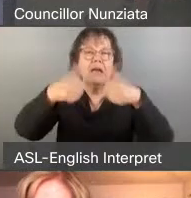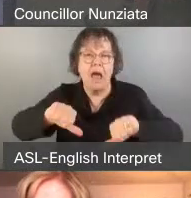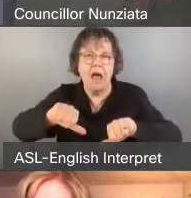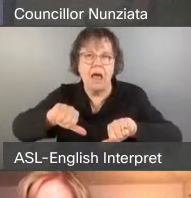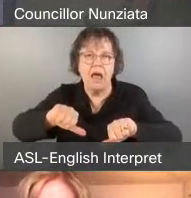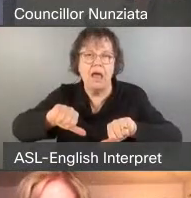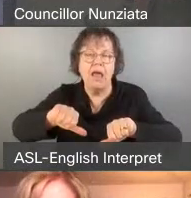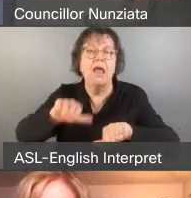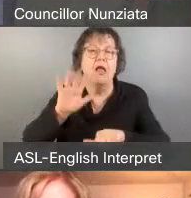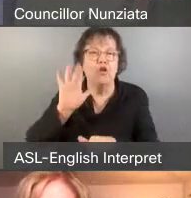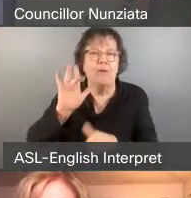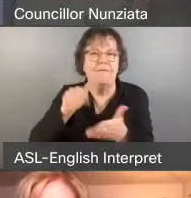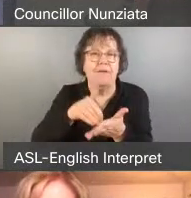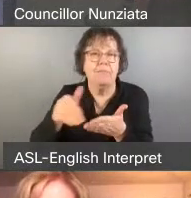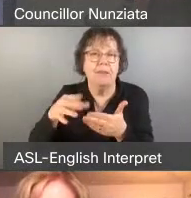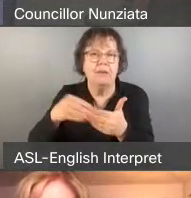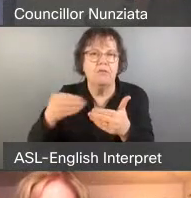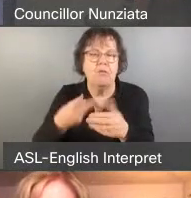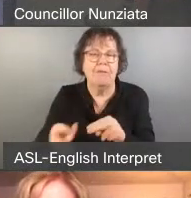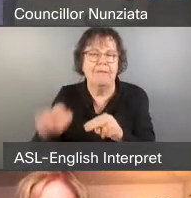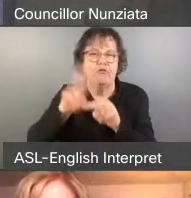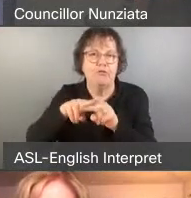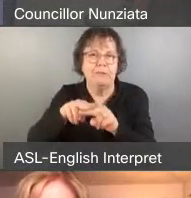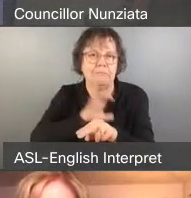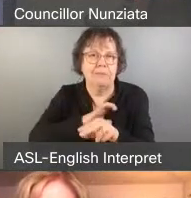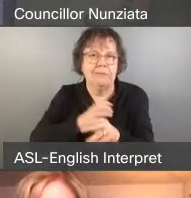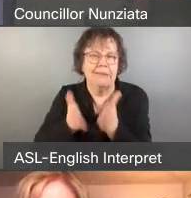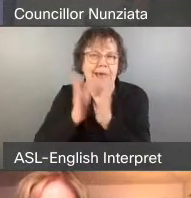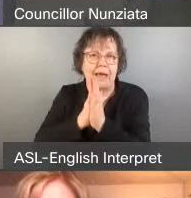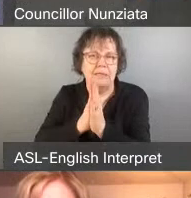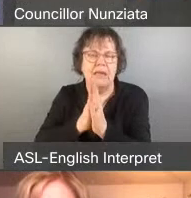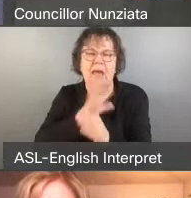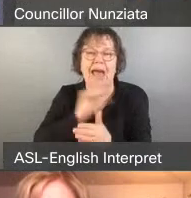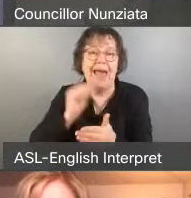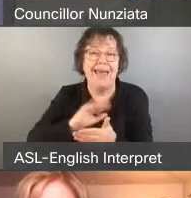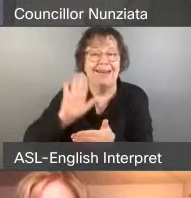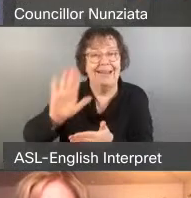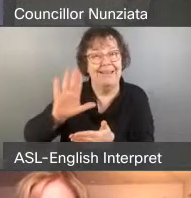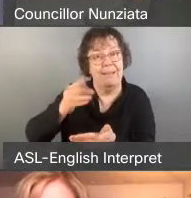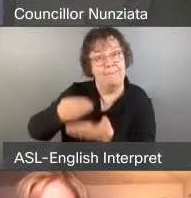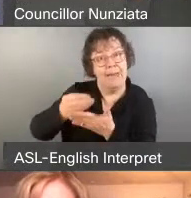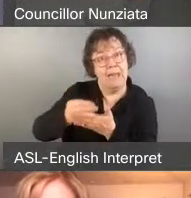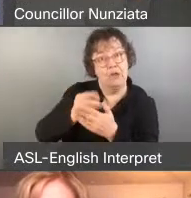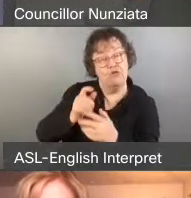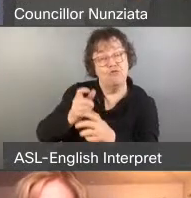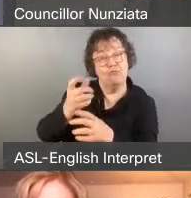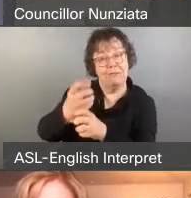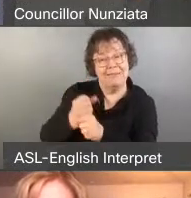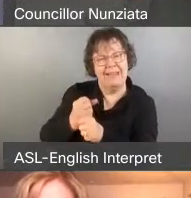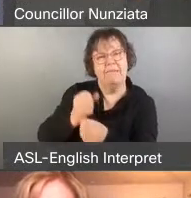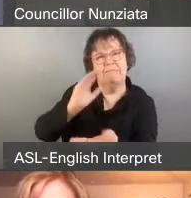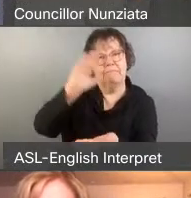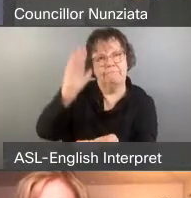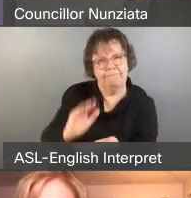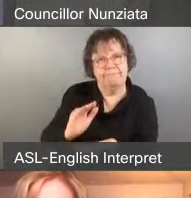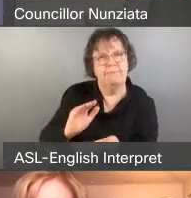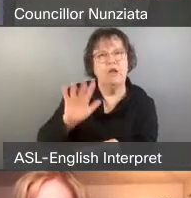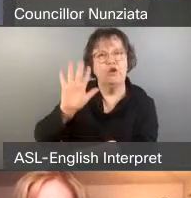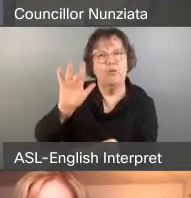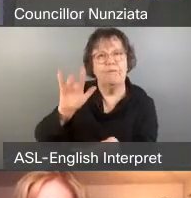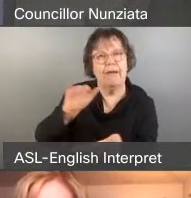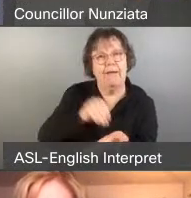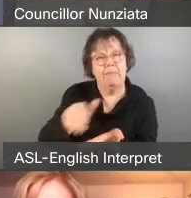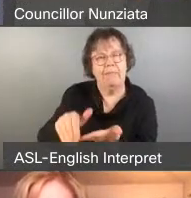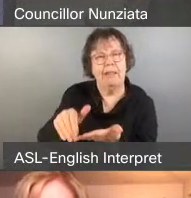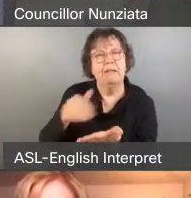Toronto police is requesting and reduce the amount they get this budget by at least $25 million. Better yet,